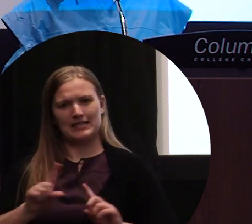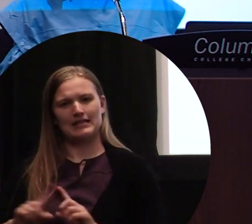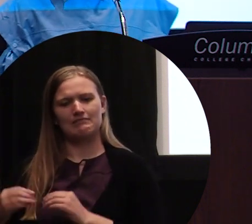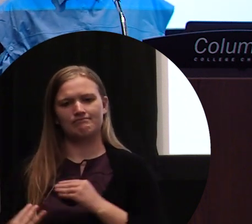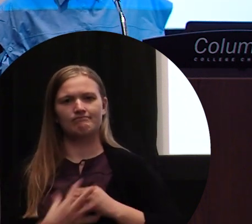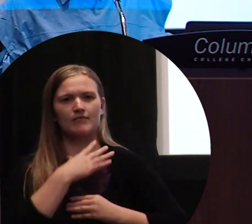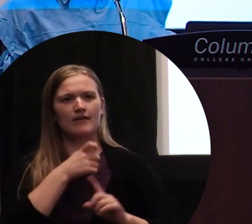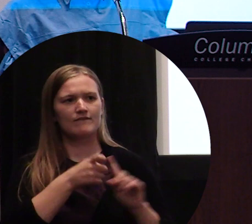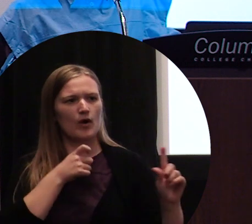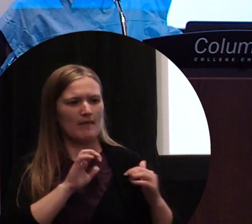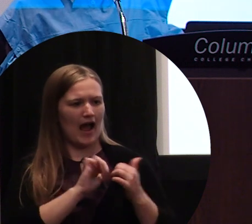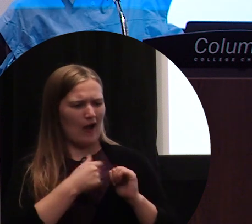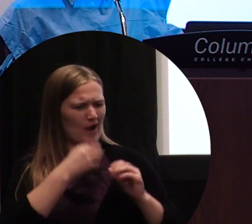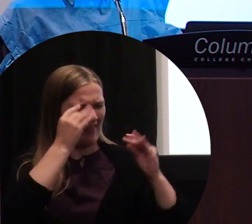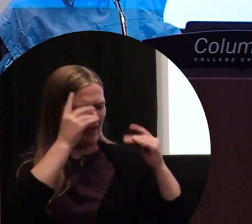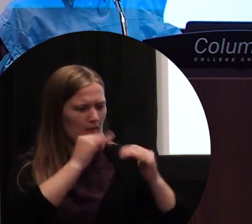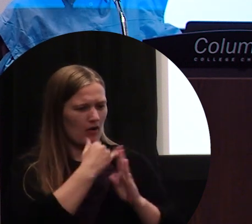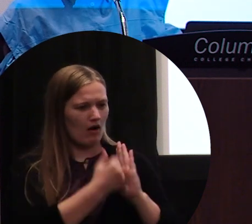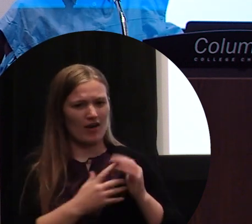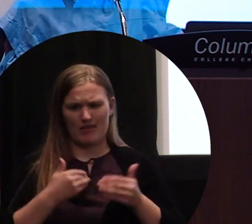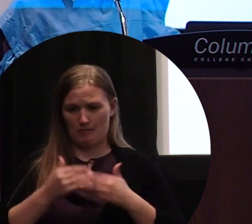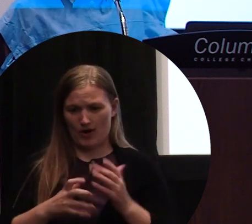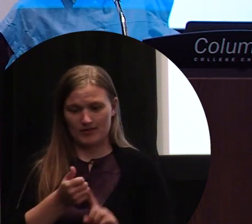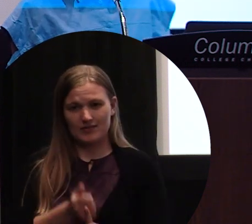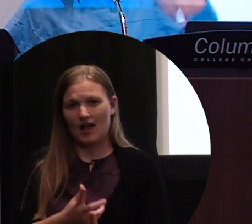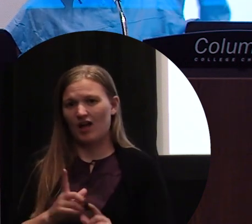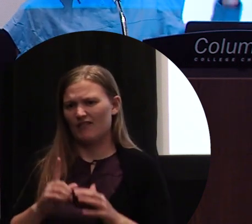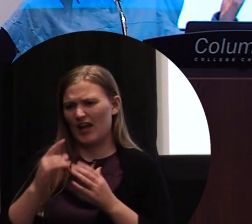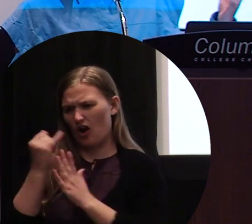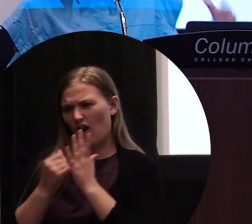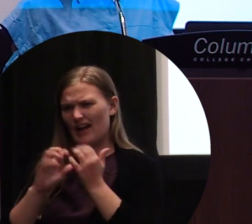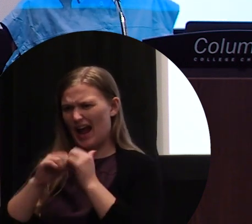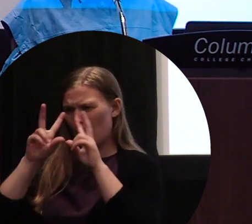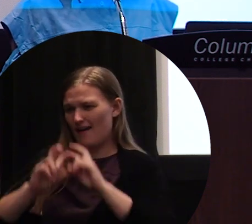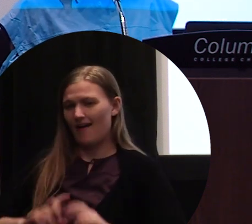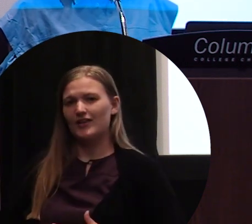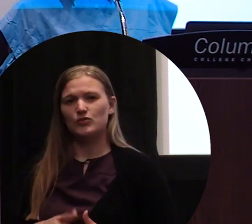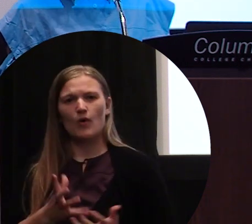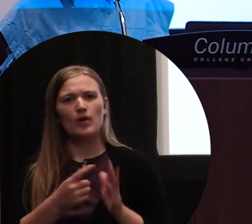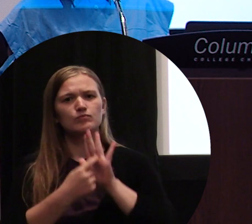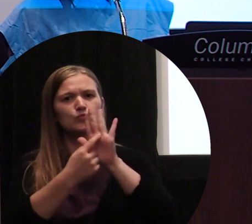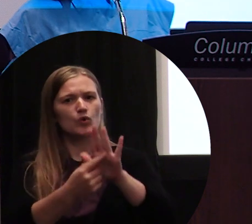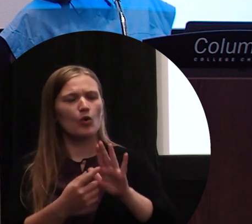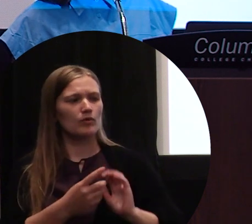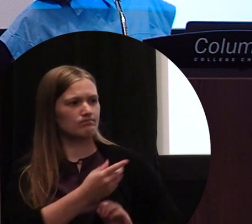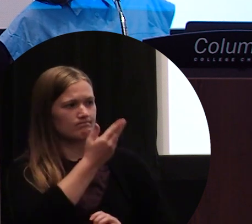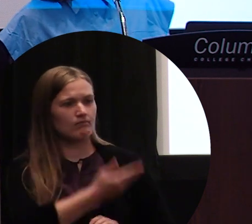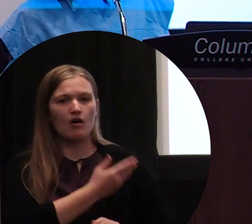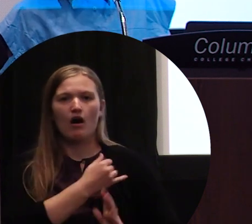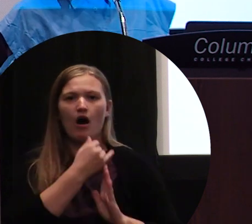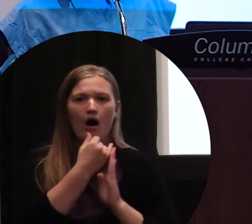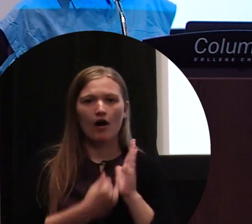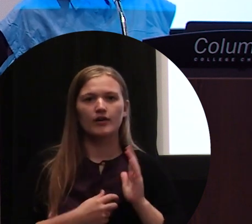I'm thinking about process and making art, and I just wanted to kind of showcase some of these really inspirational writers and thinkers and